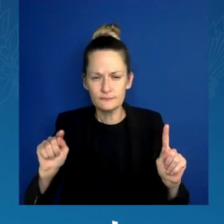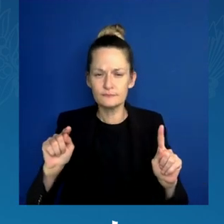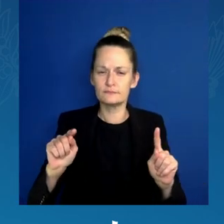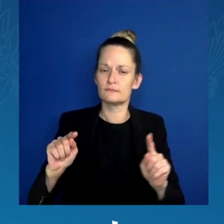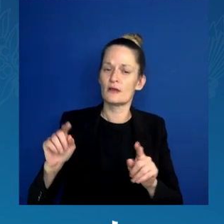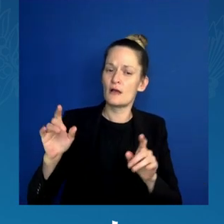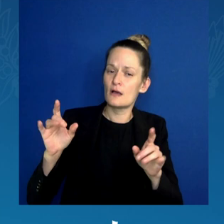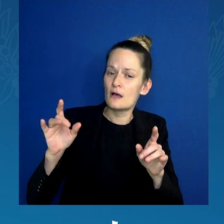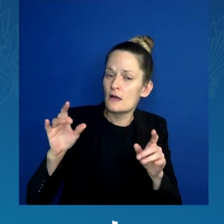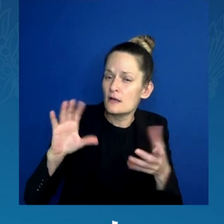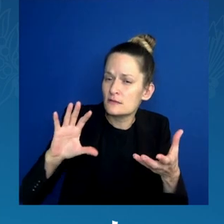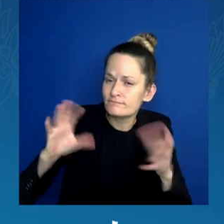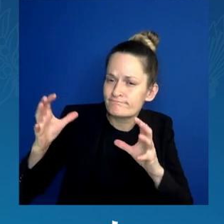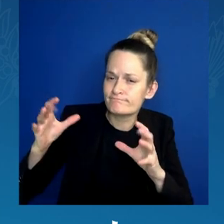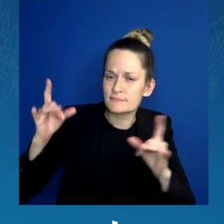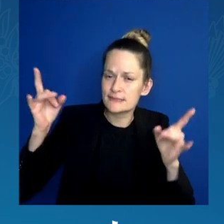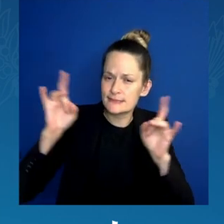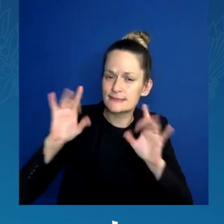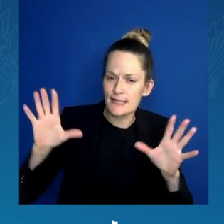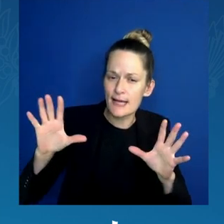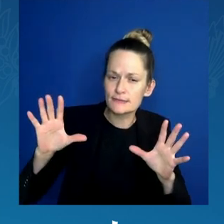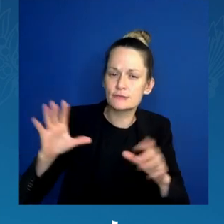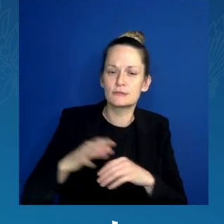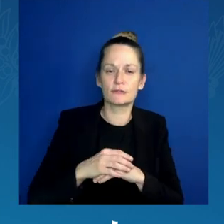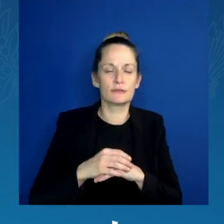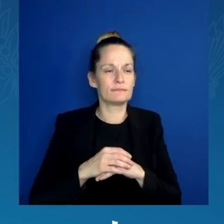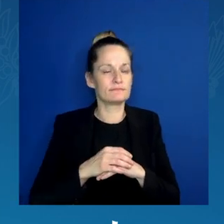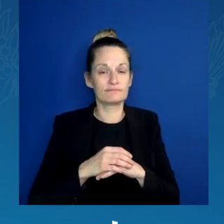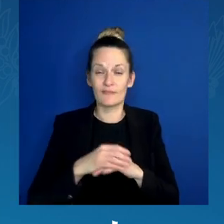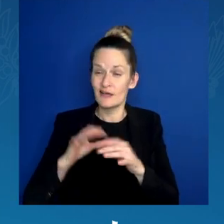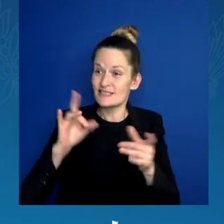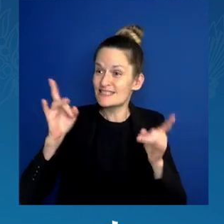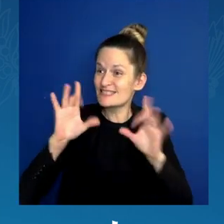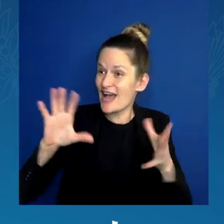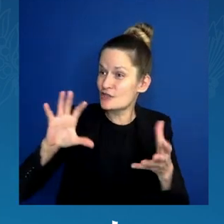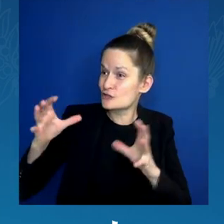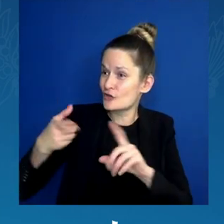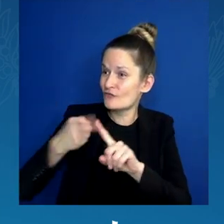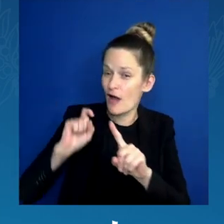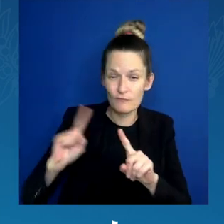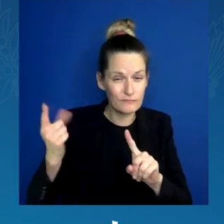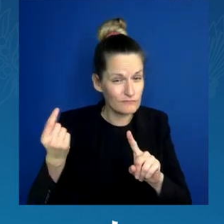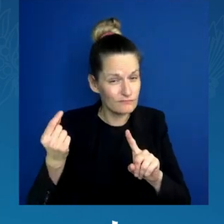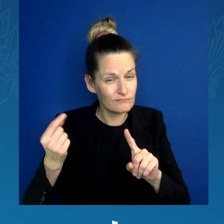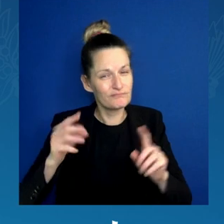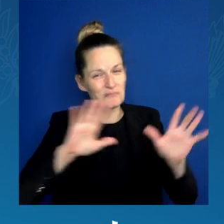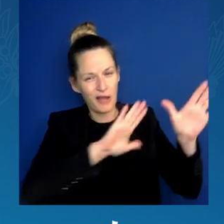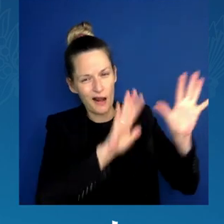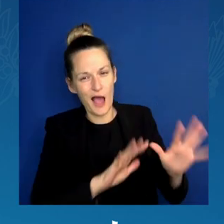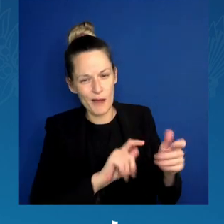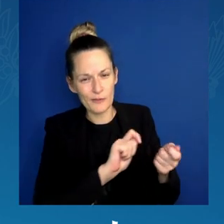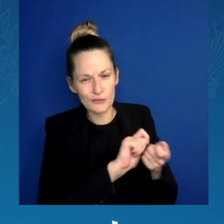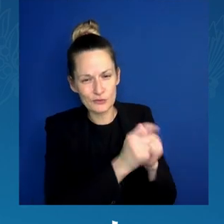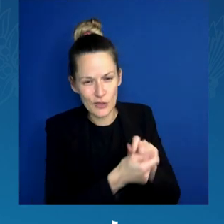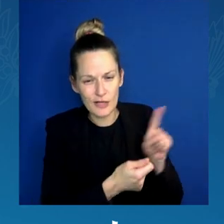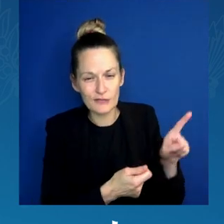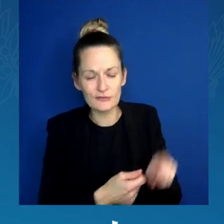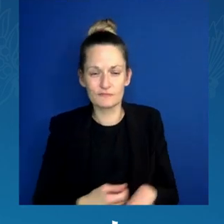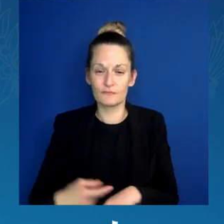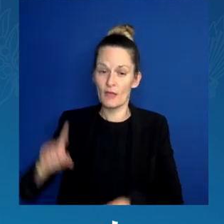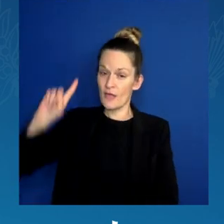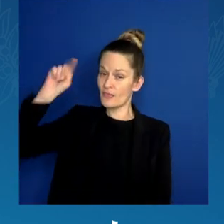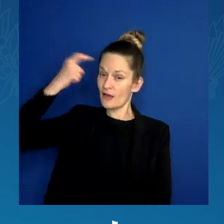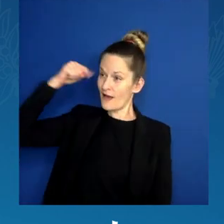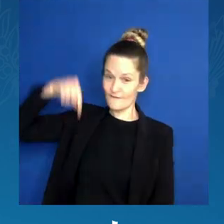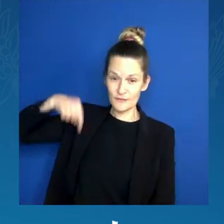climate crisis, when we are dealing with this issue, it should not just be the government coming in and telling communities what they need.